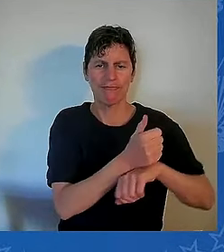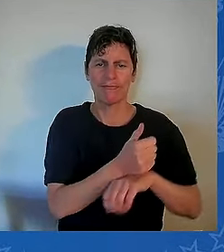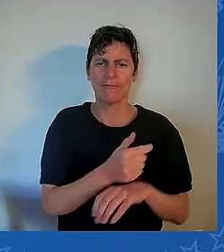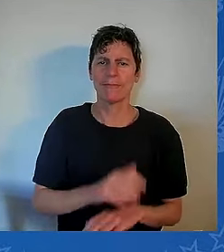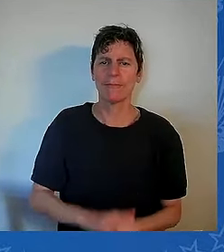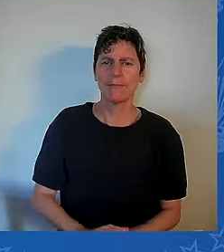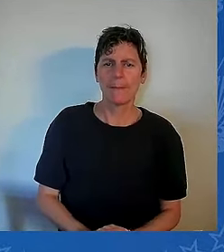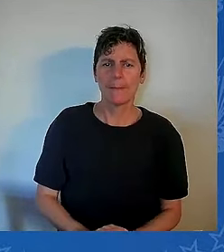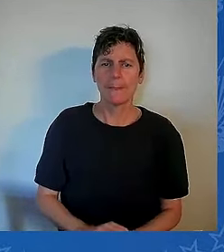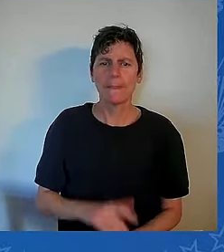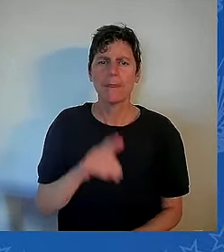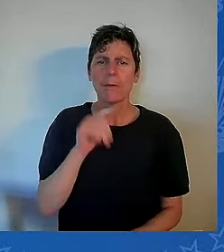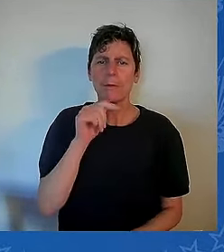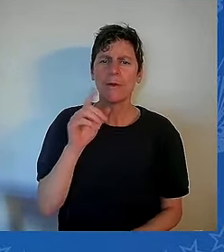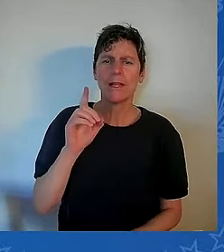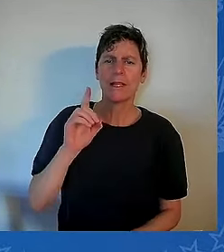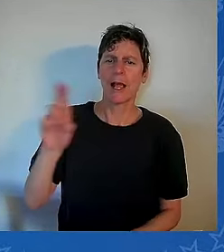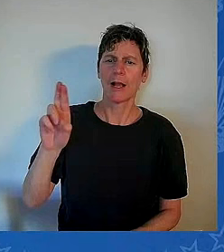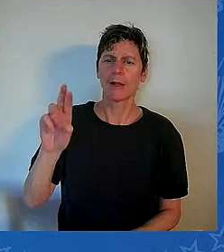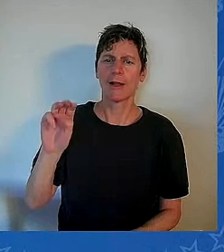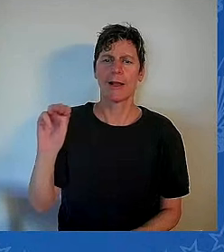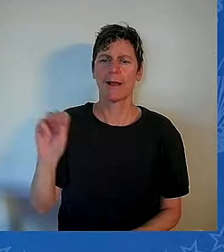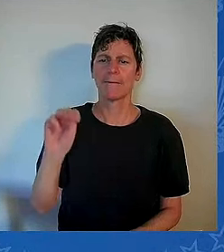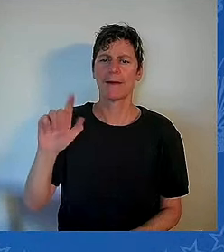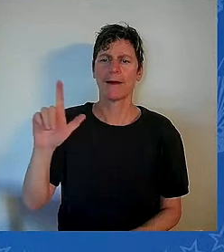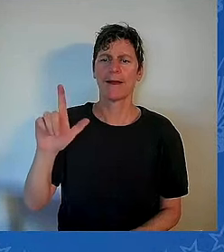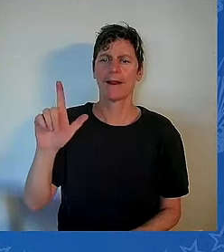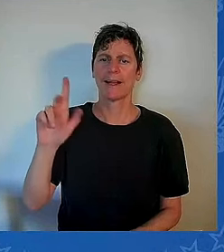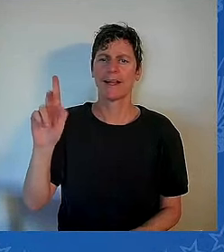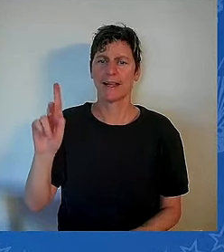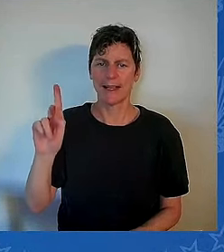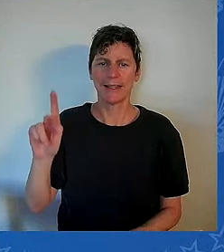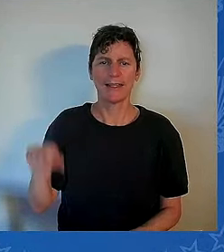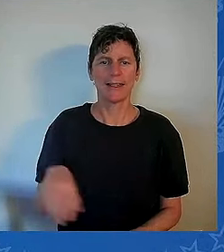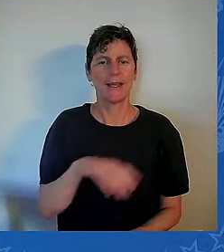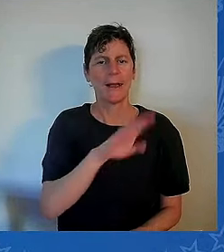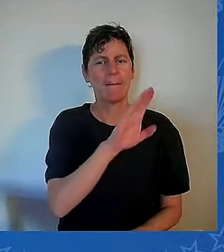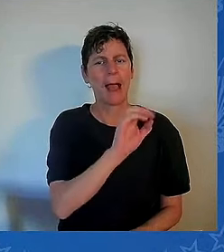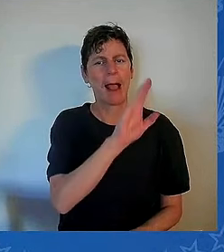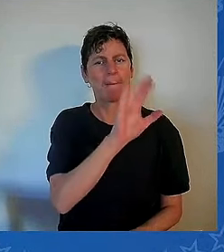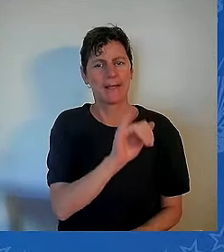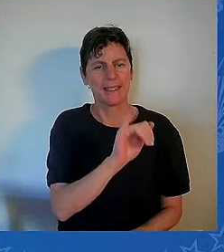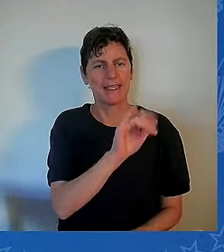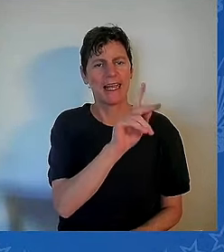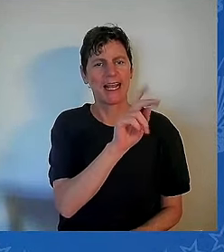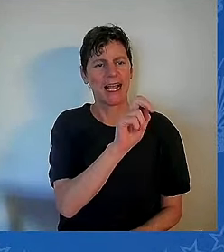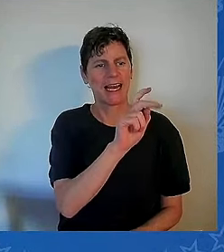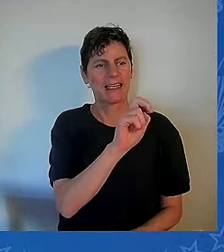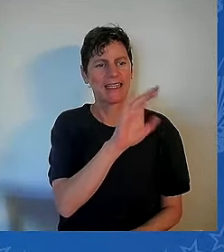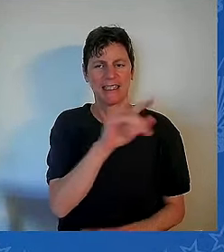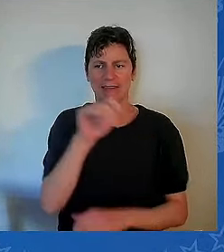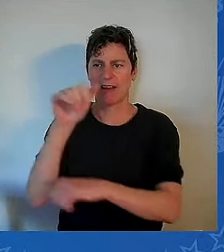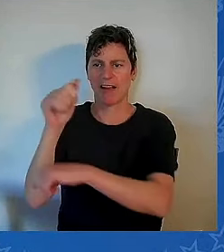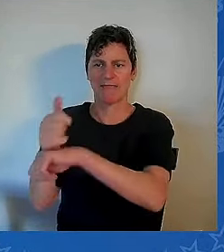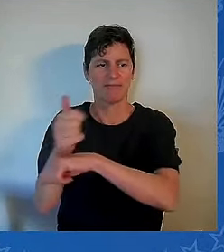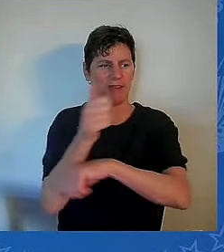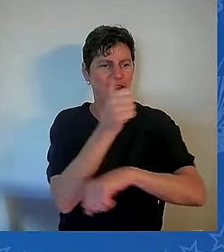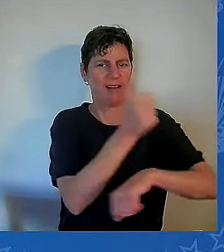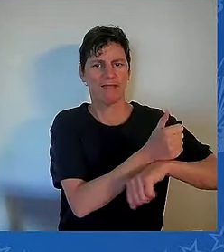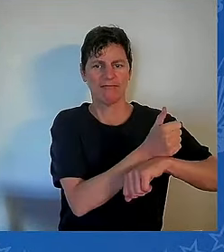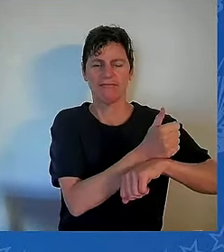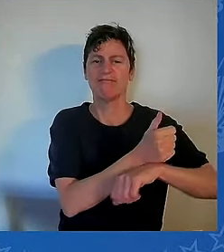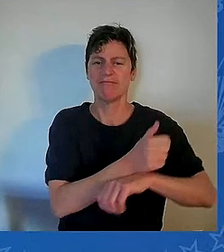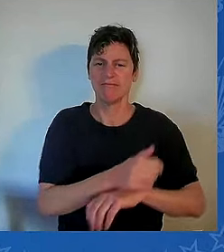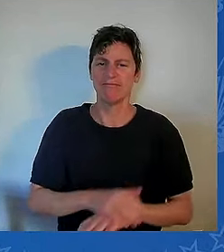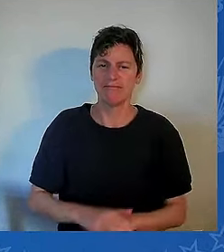And days later, I received another letter from her that I'll always remember. And I know all of you look forward to each